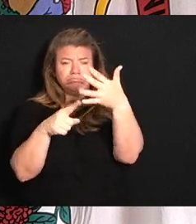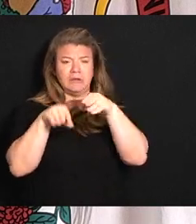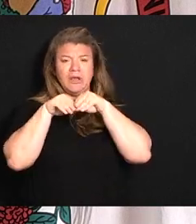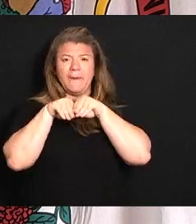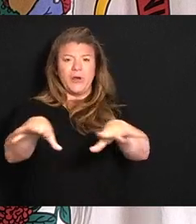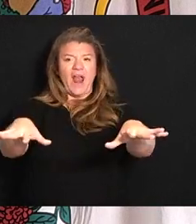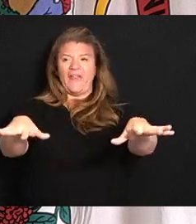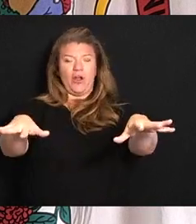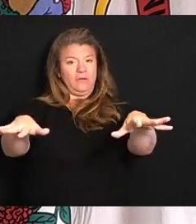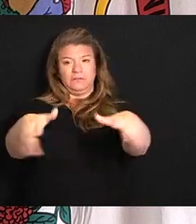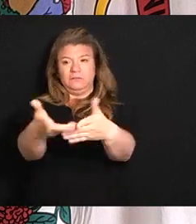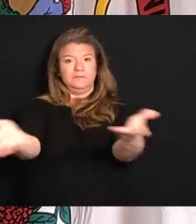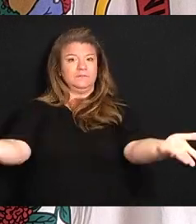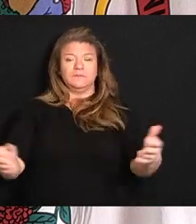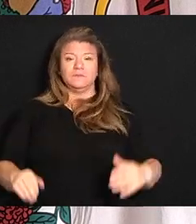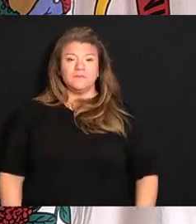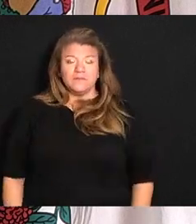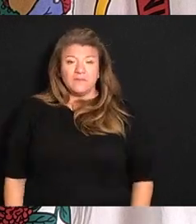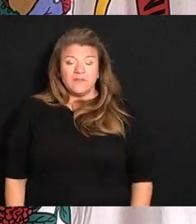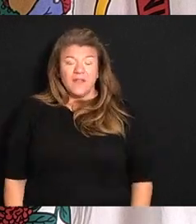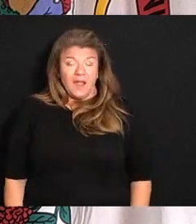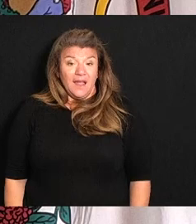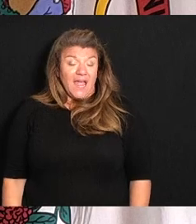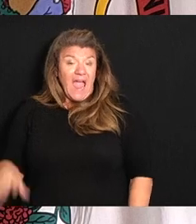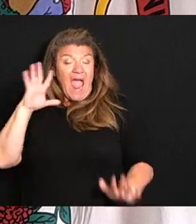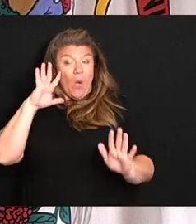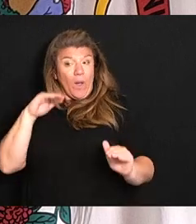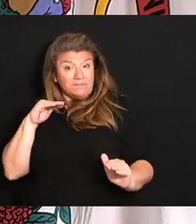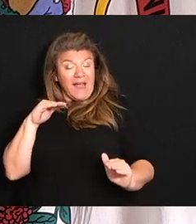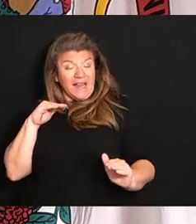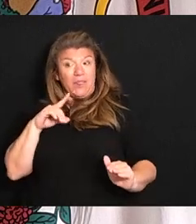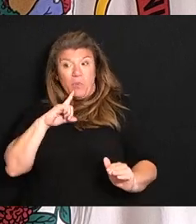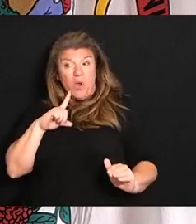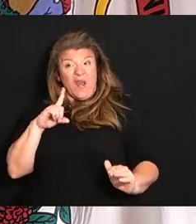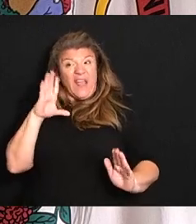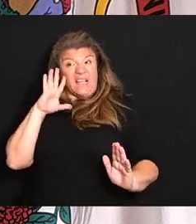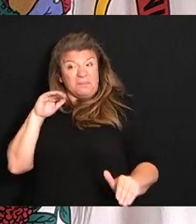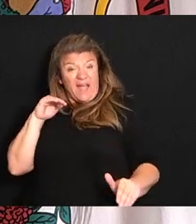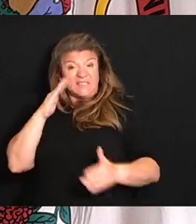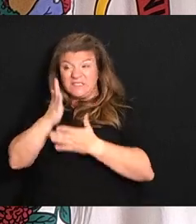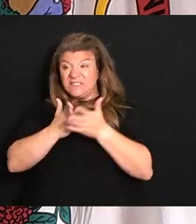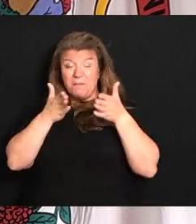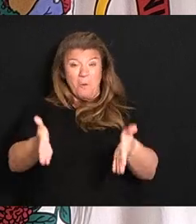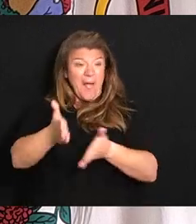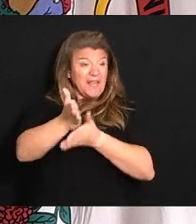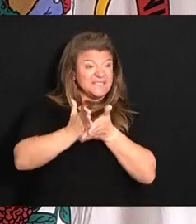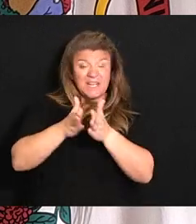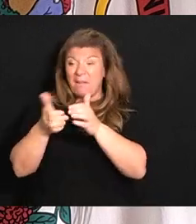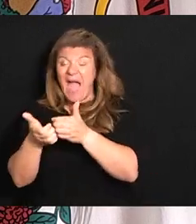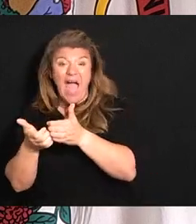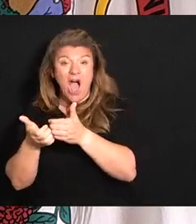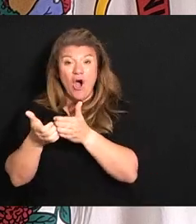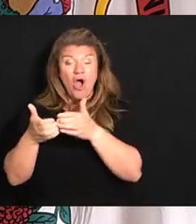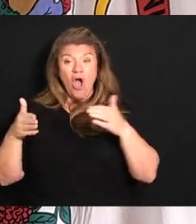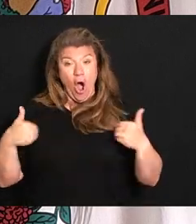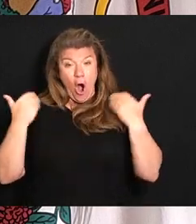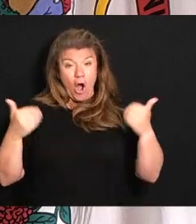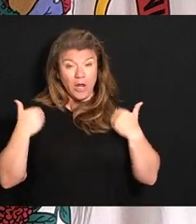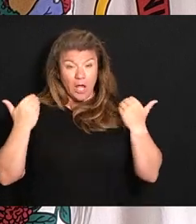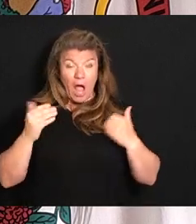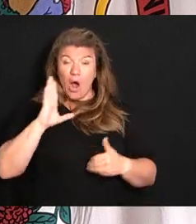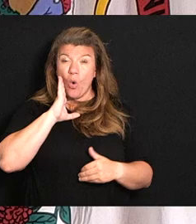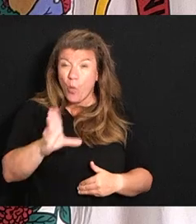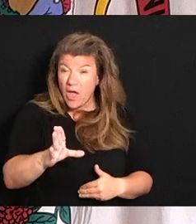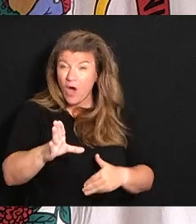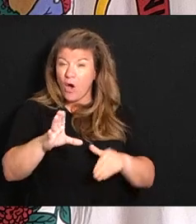and just things and we expect, we really expect that some way, somehow, our youngest are going